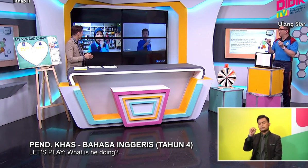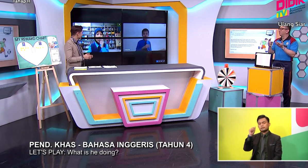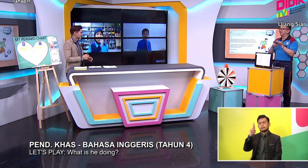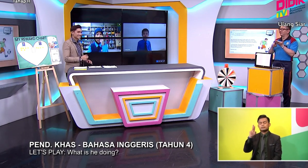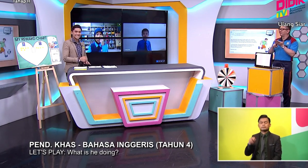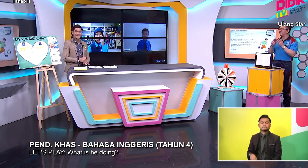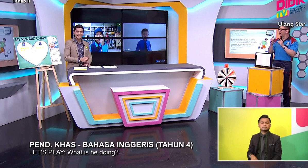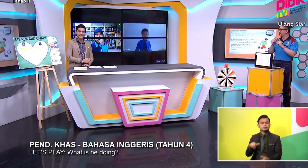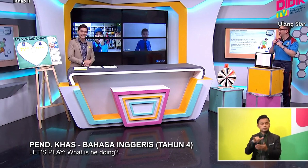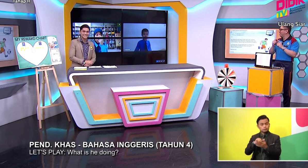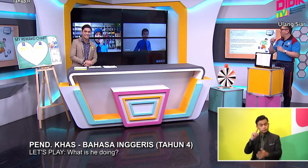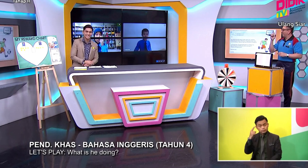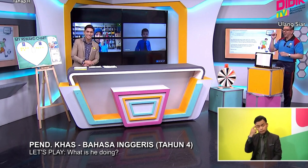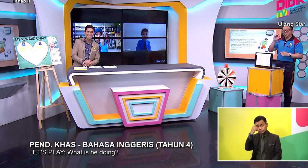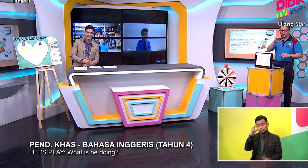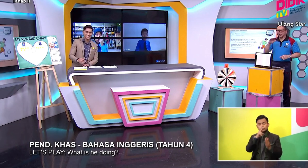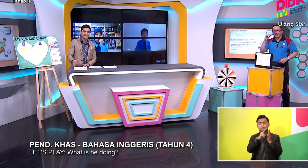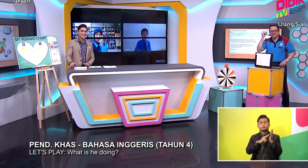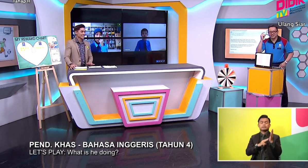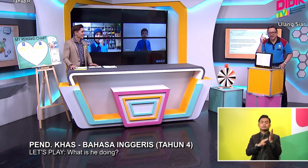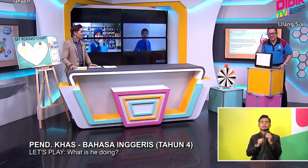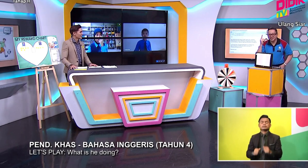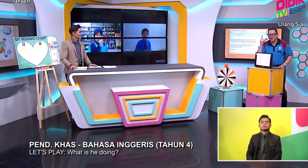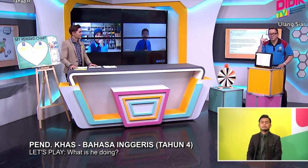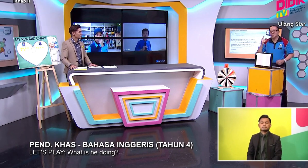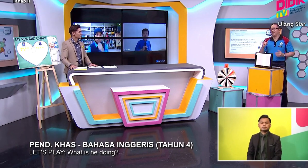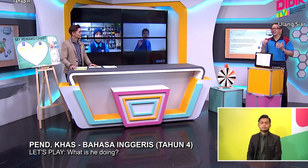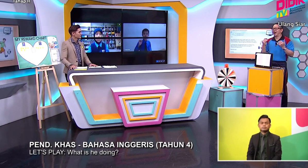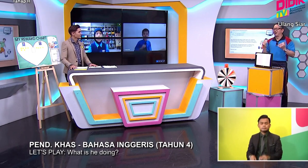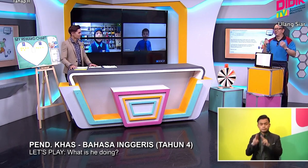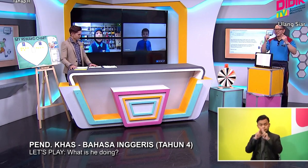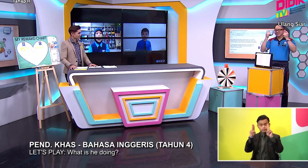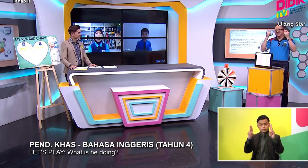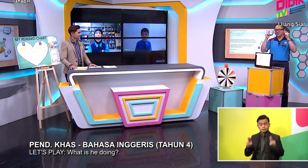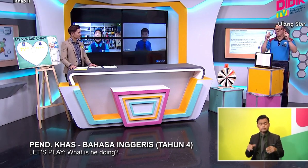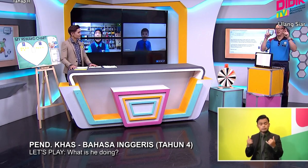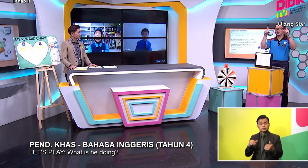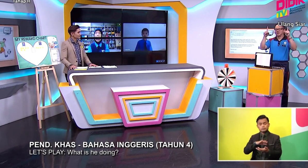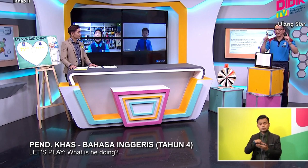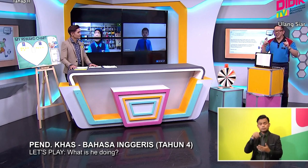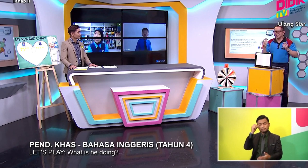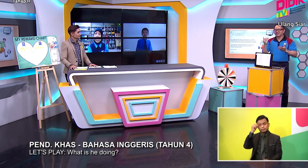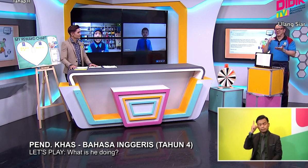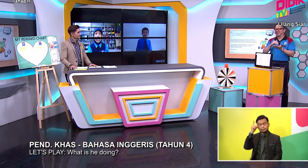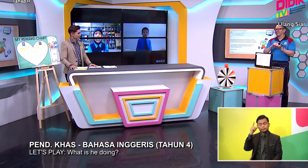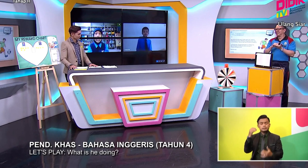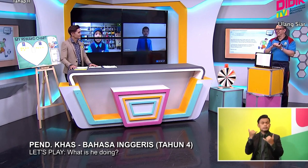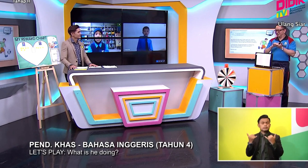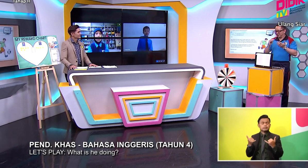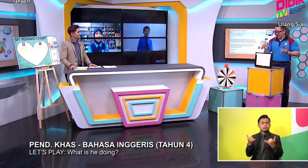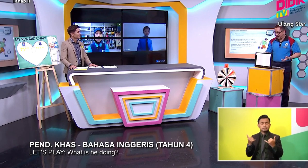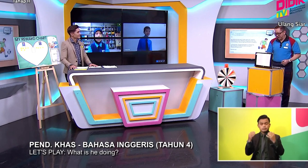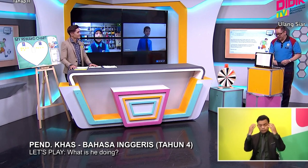That's It For The Reading Text Okay Children Understand Okay Now Teacher Want To Test Again